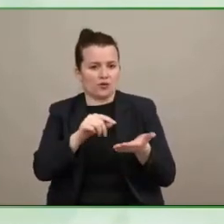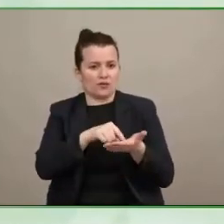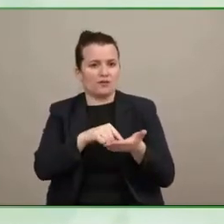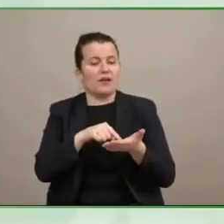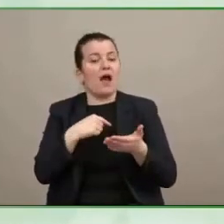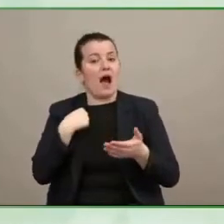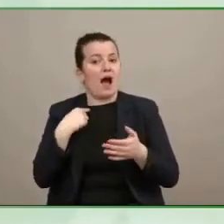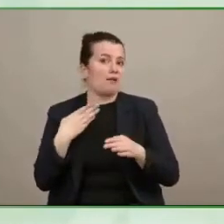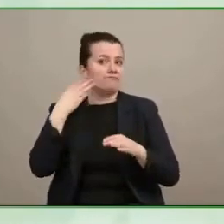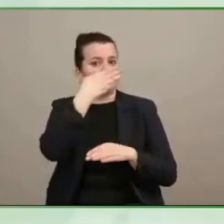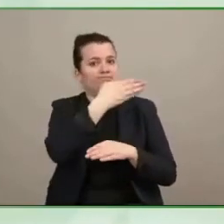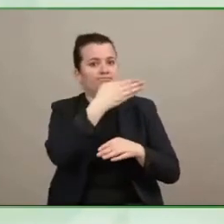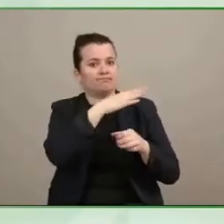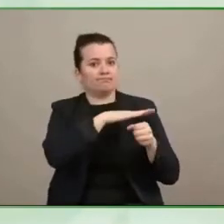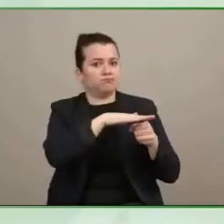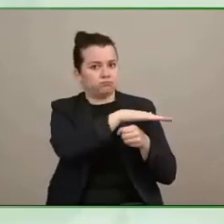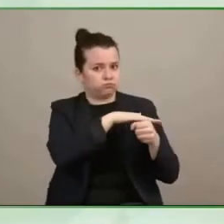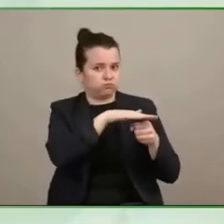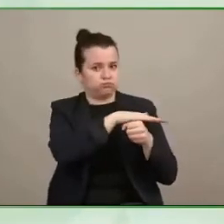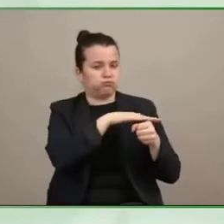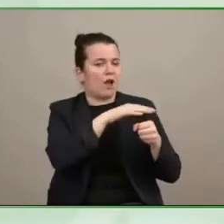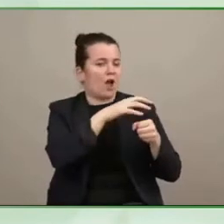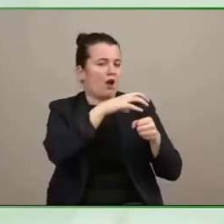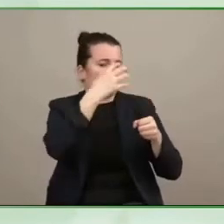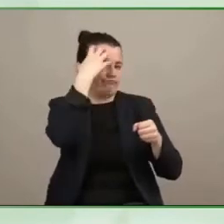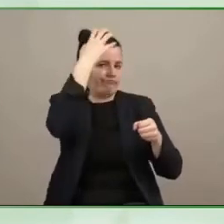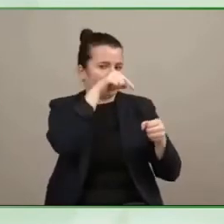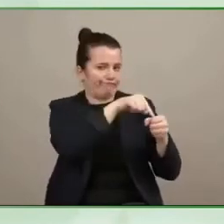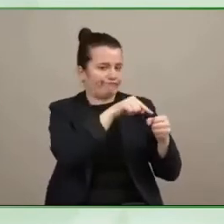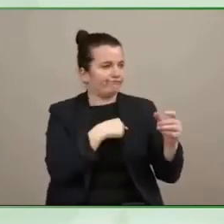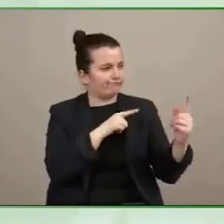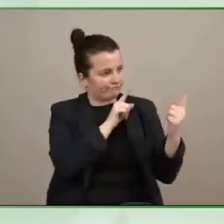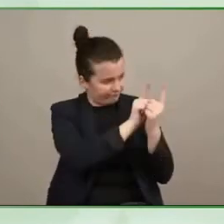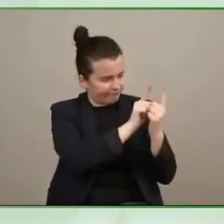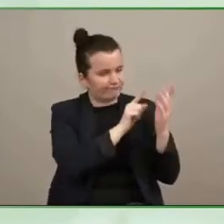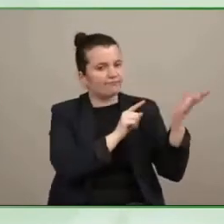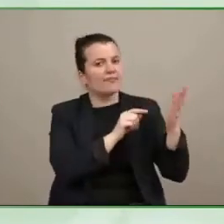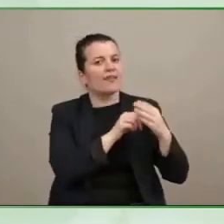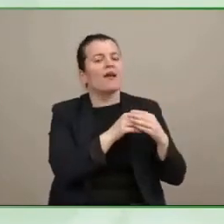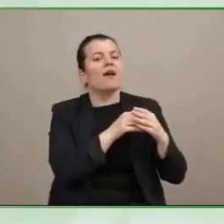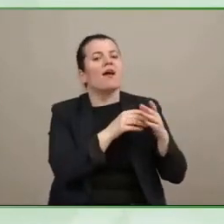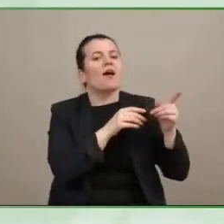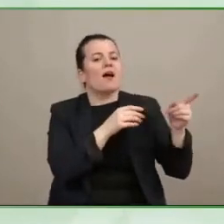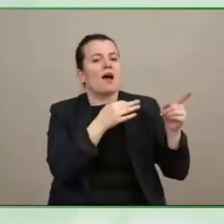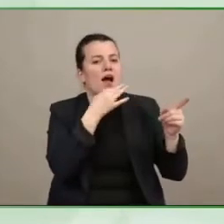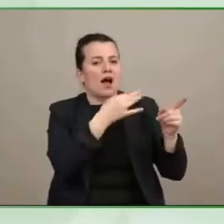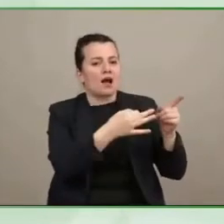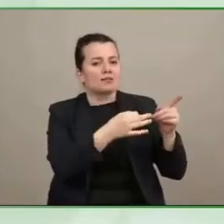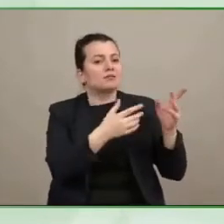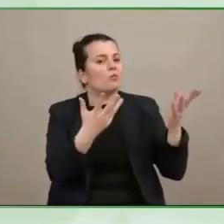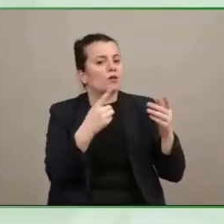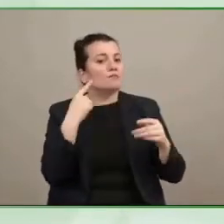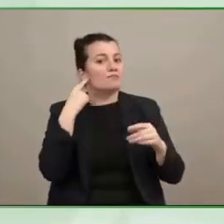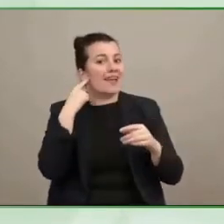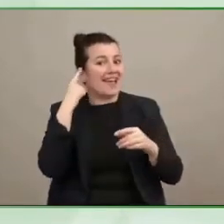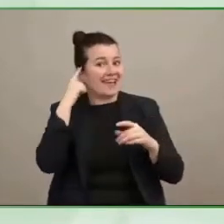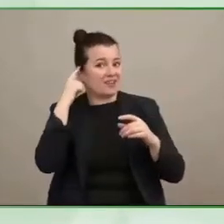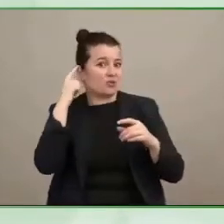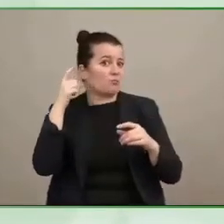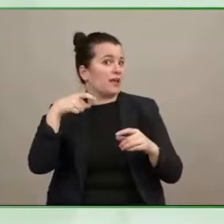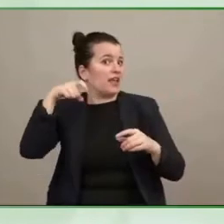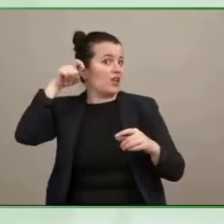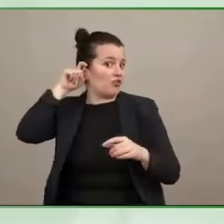aid oligopoly because hearing it should not be the new status symbol for the rich and the new proposed